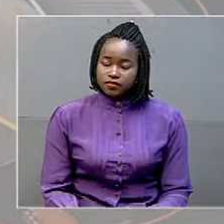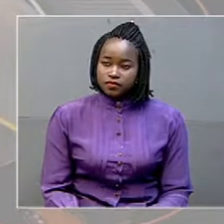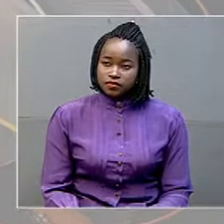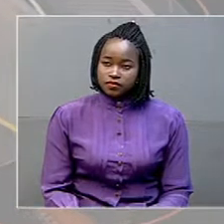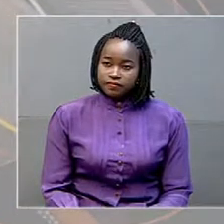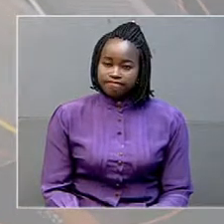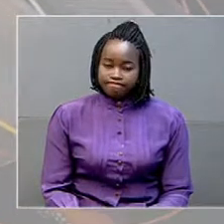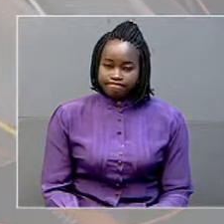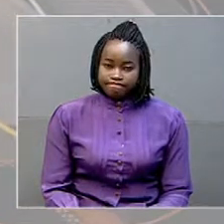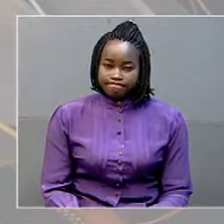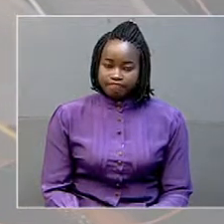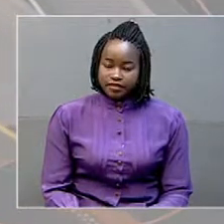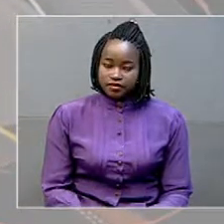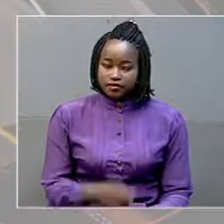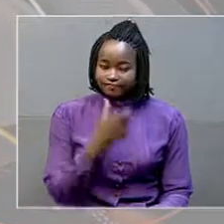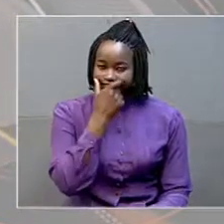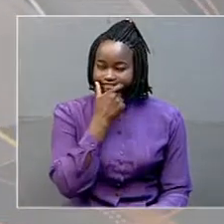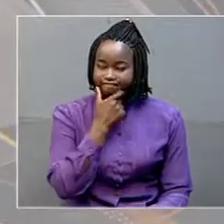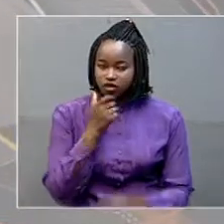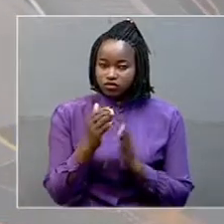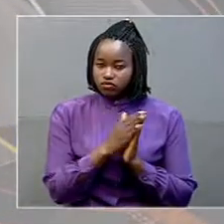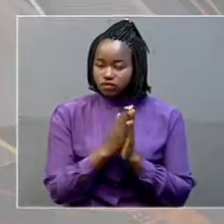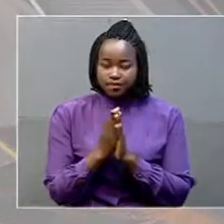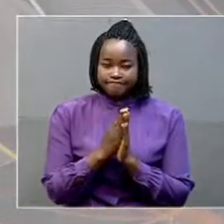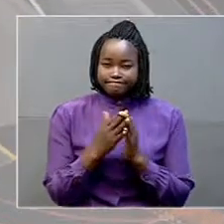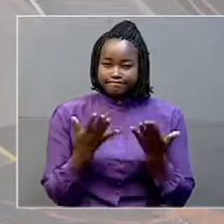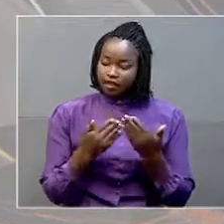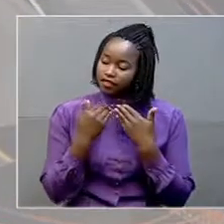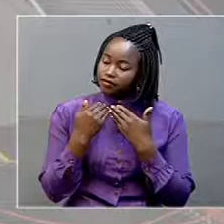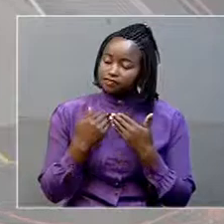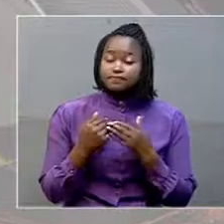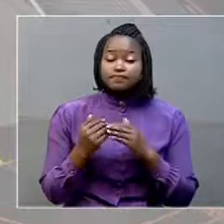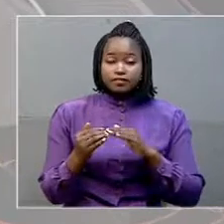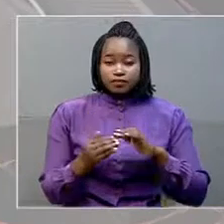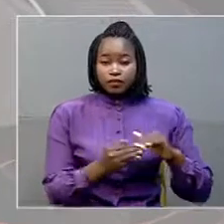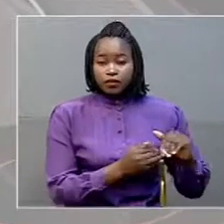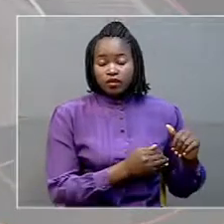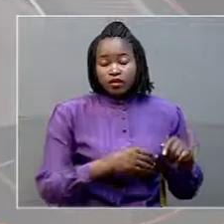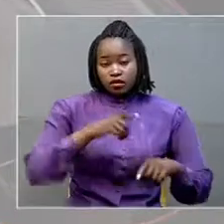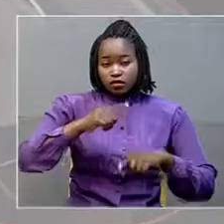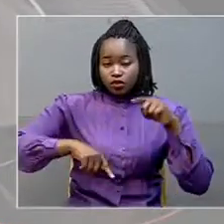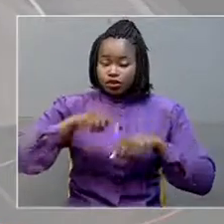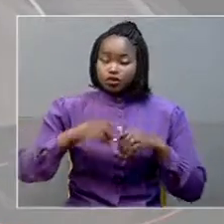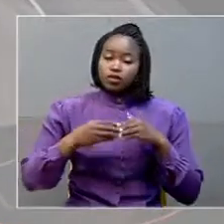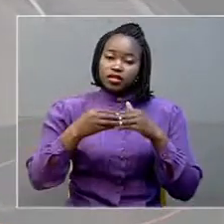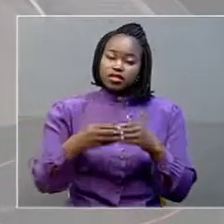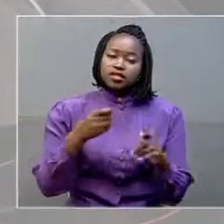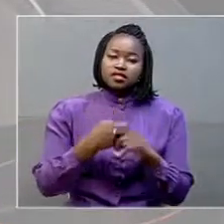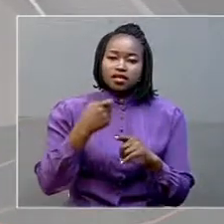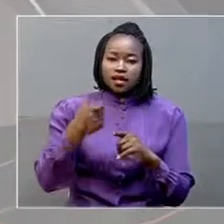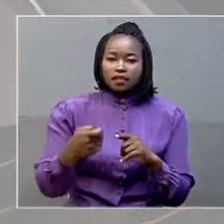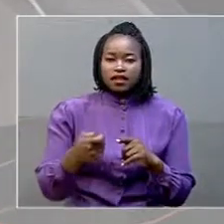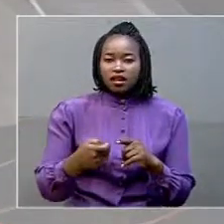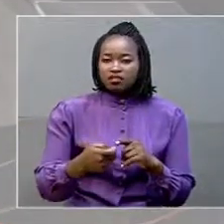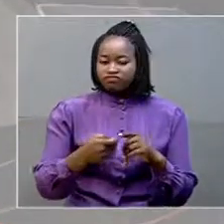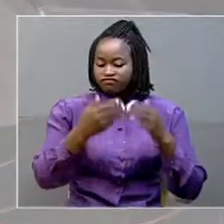Very touching story there. Thank you so much, Jackson Onyango. Now, political leaders in Kampala have boycotted their end-of-year